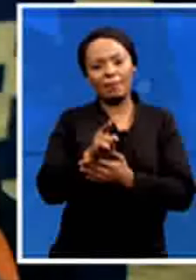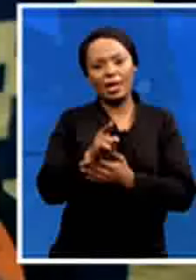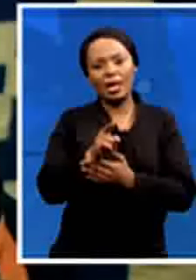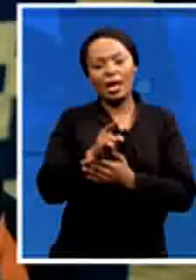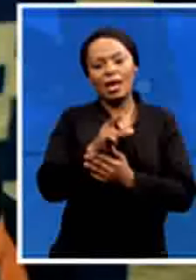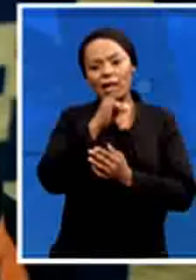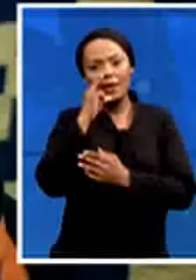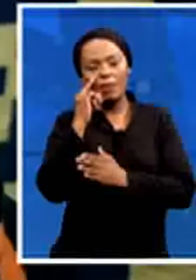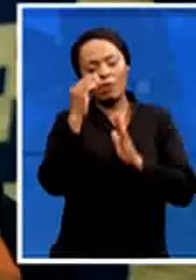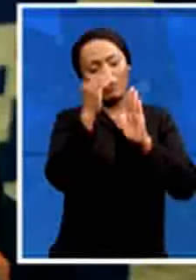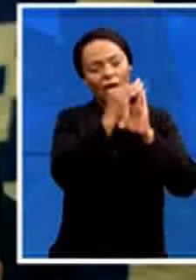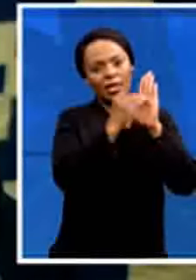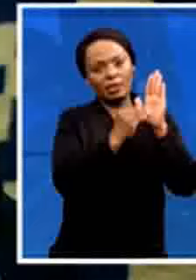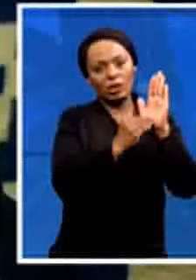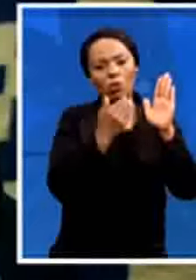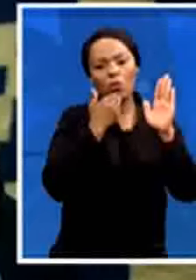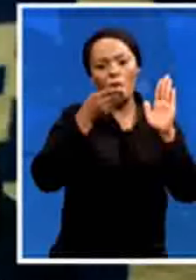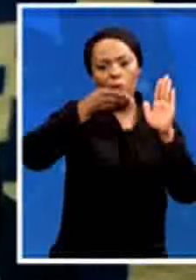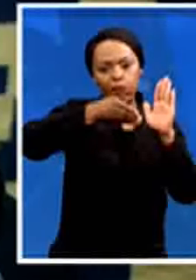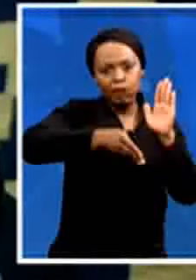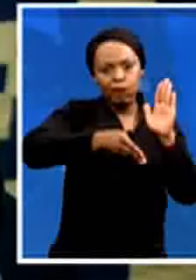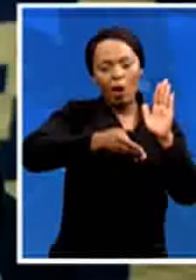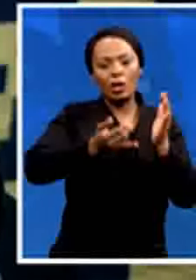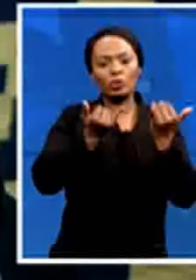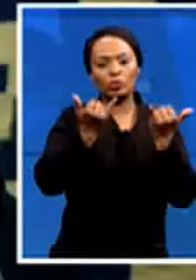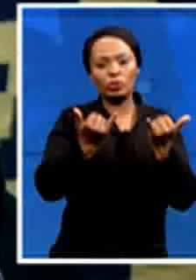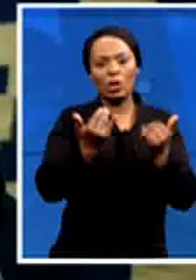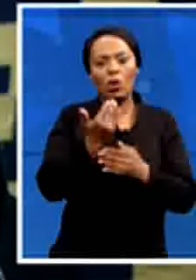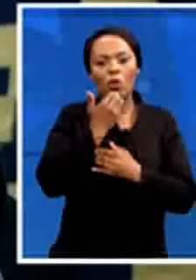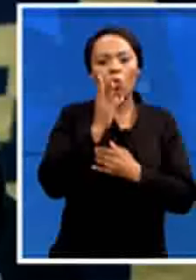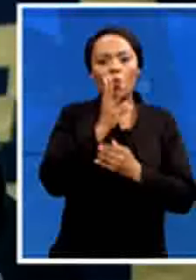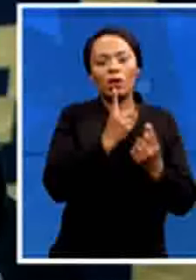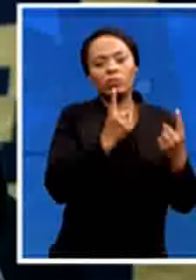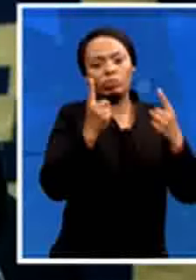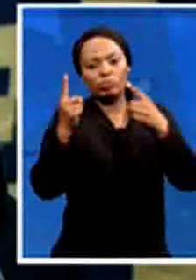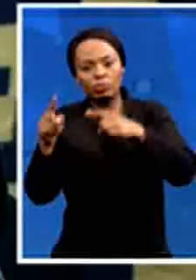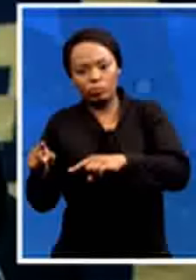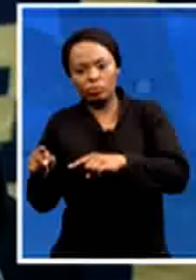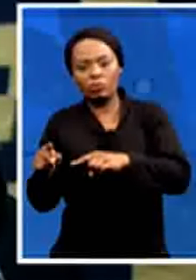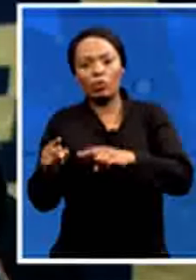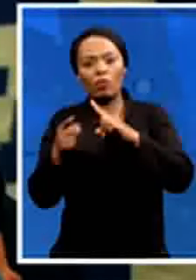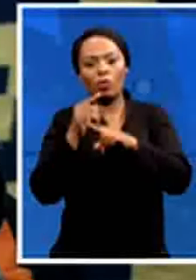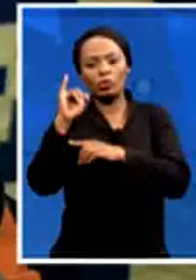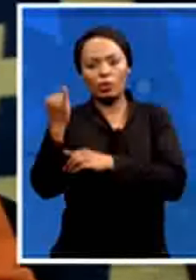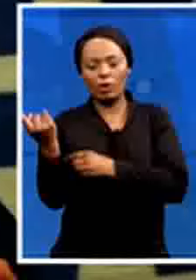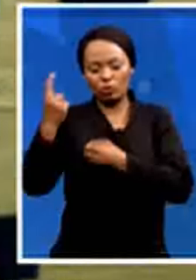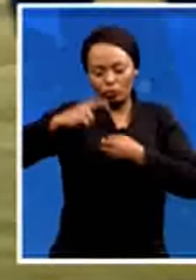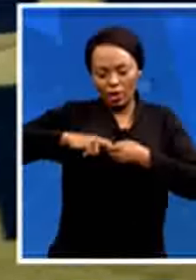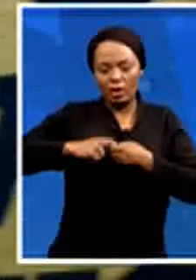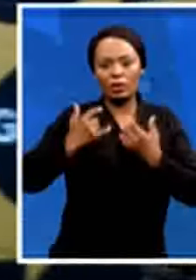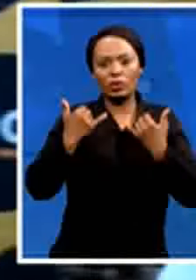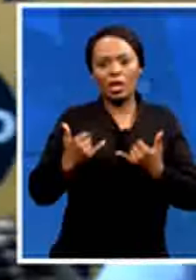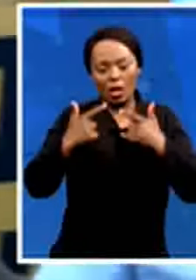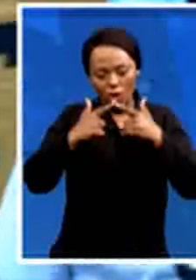able to make it to johannesburg and they have joined us here for the launch of our our manifesto chairperson